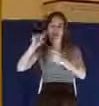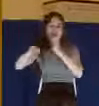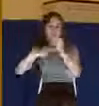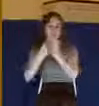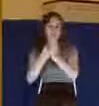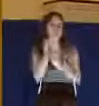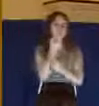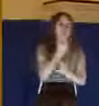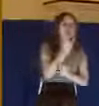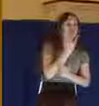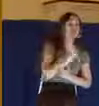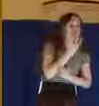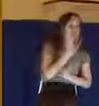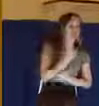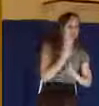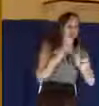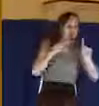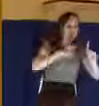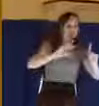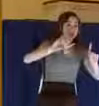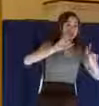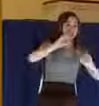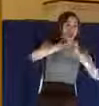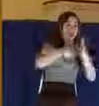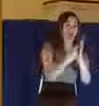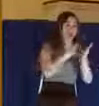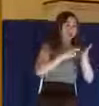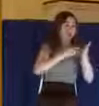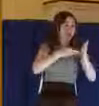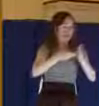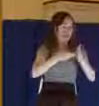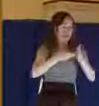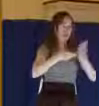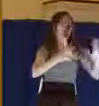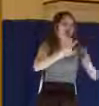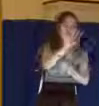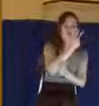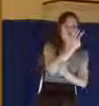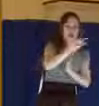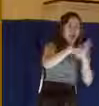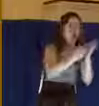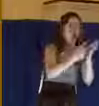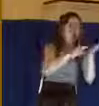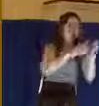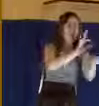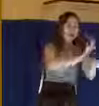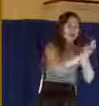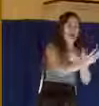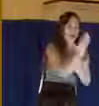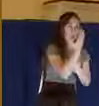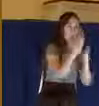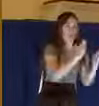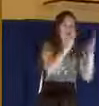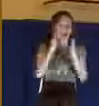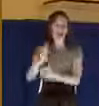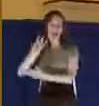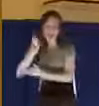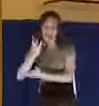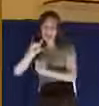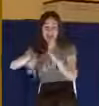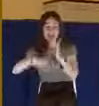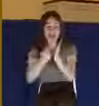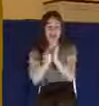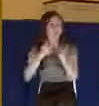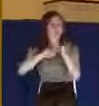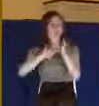Jewish reckoning, was 9 a.m., excuse me, the third hour was 9 a.m. in the morning. The sixth hour then would be